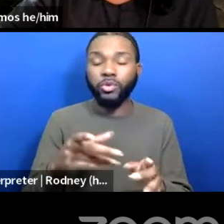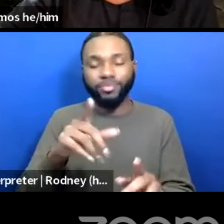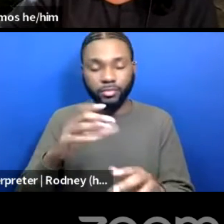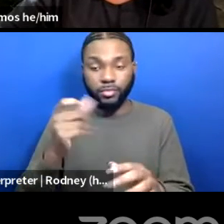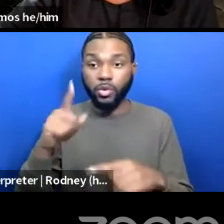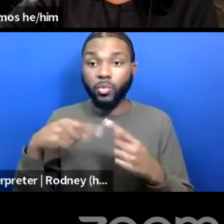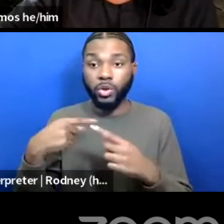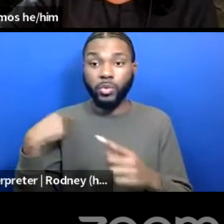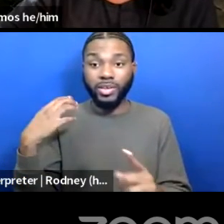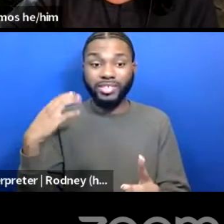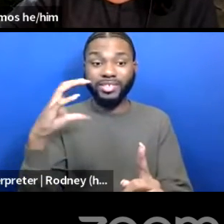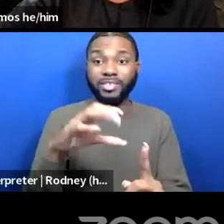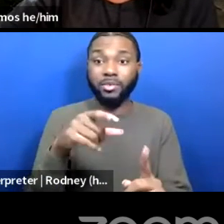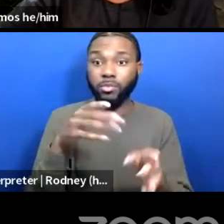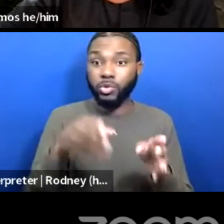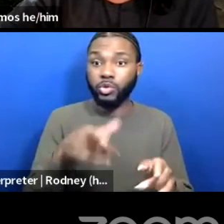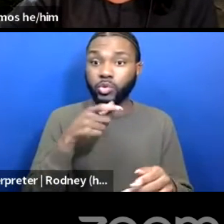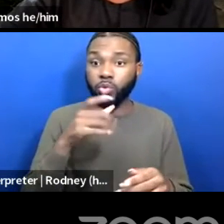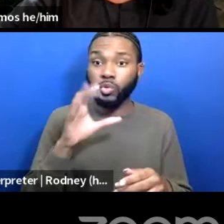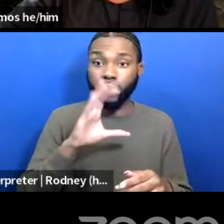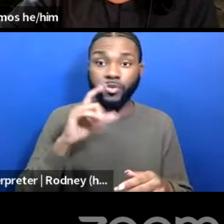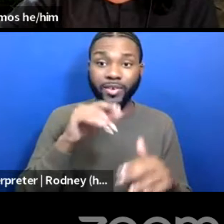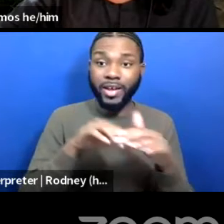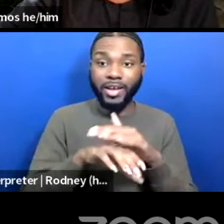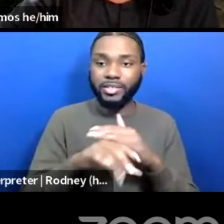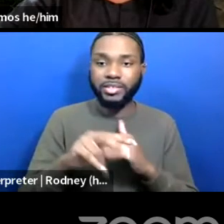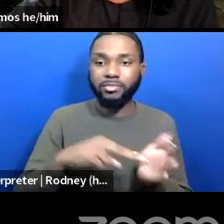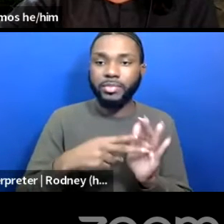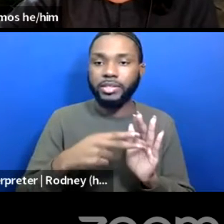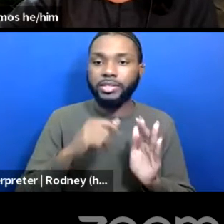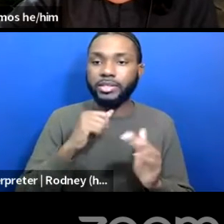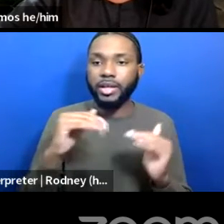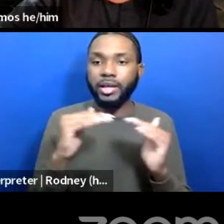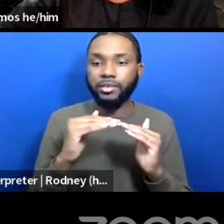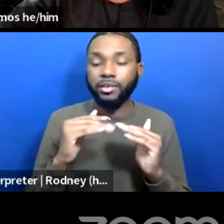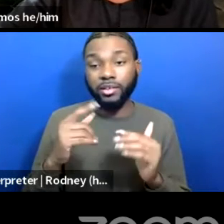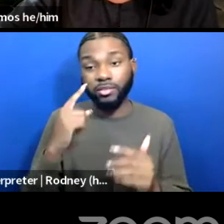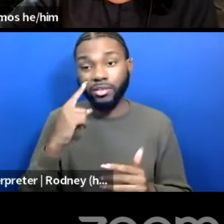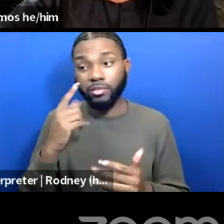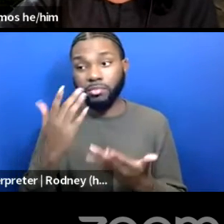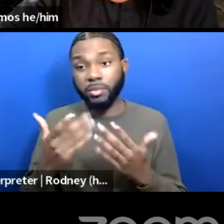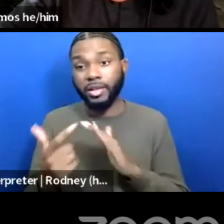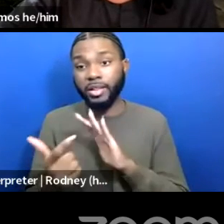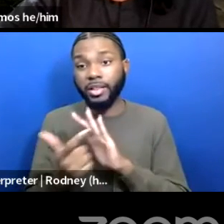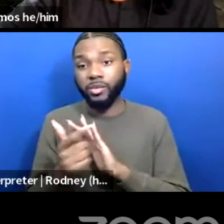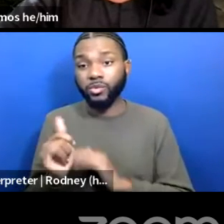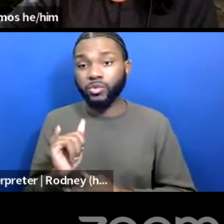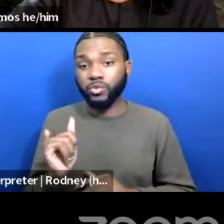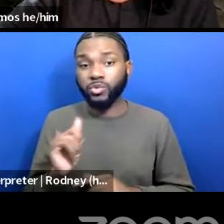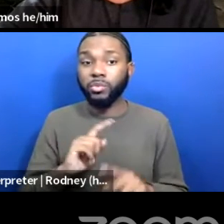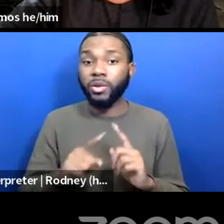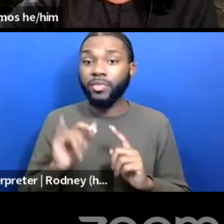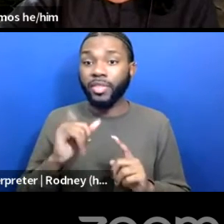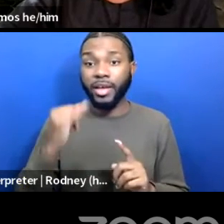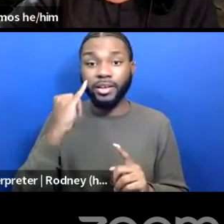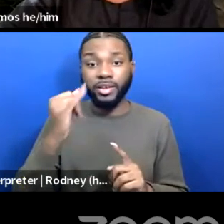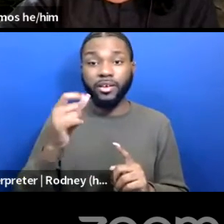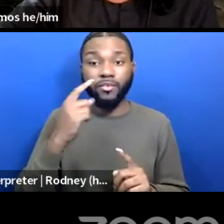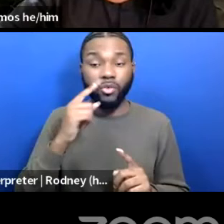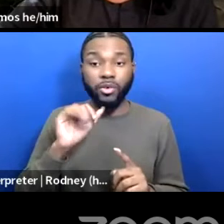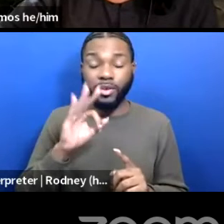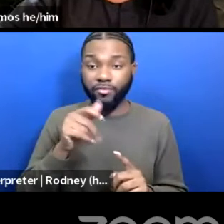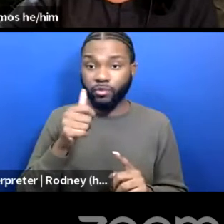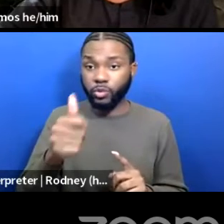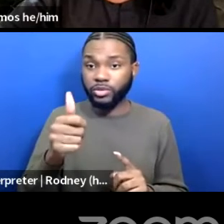for access, it is not equity. It might not even be legal in some points. But this idea of, if you are the